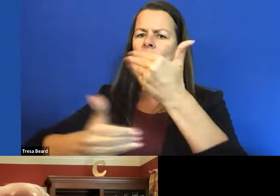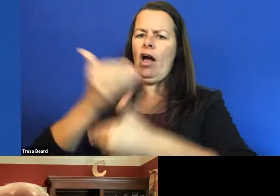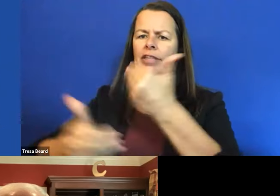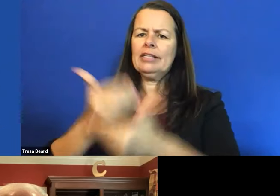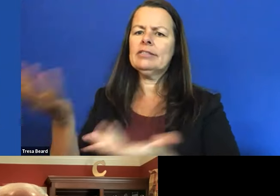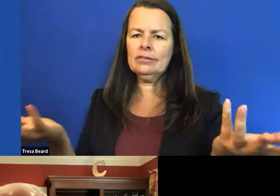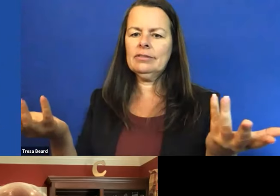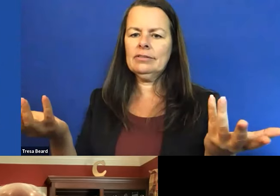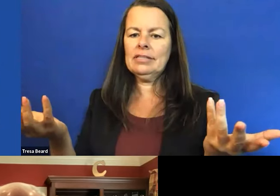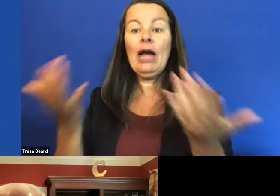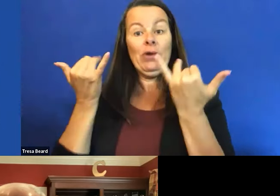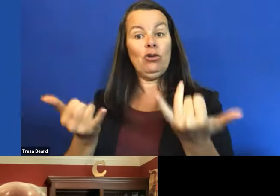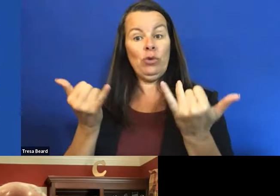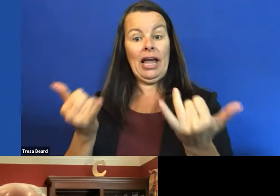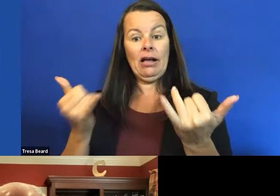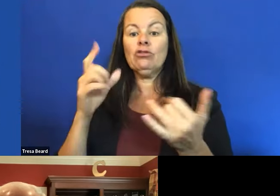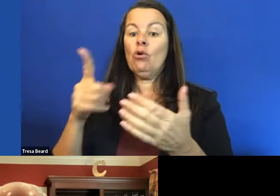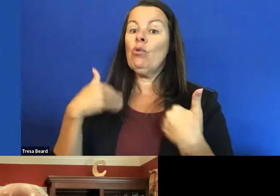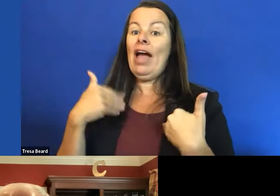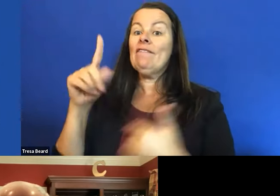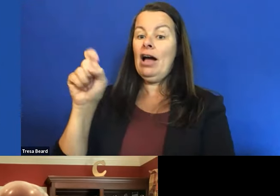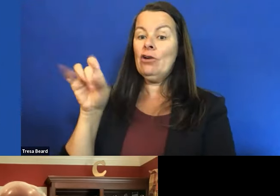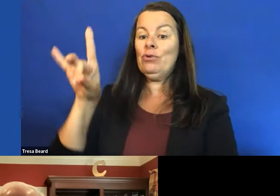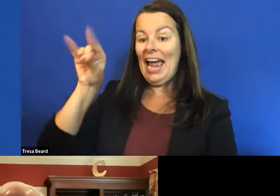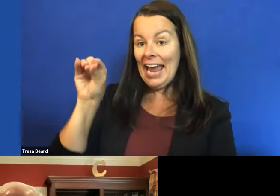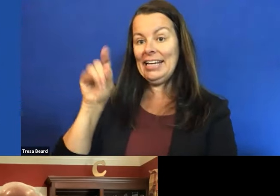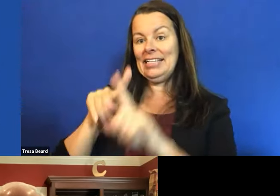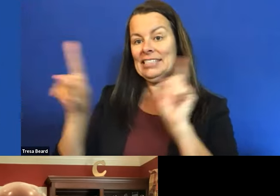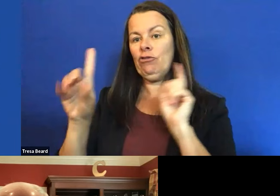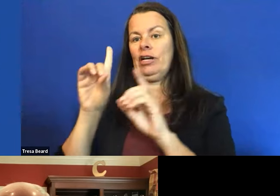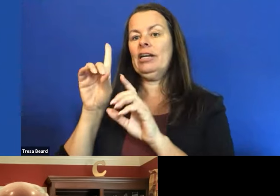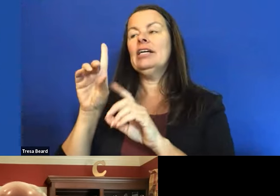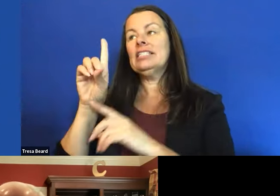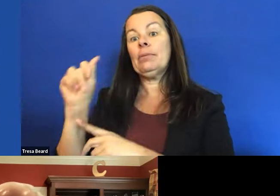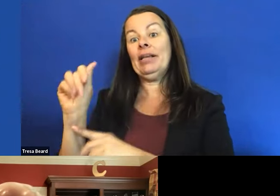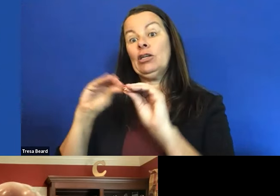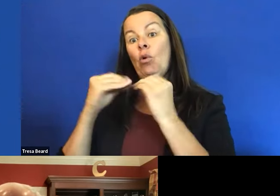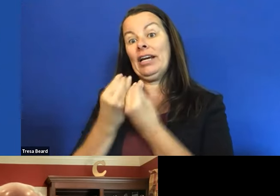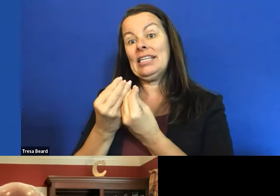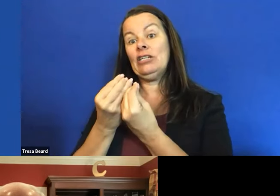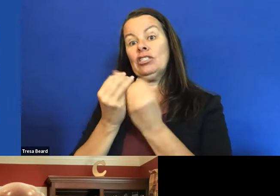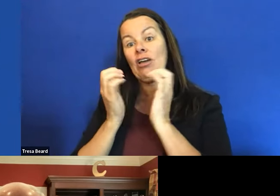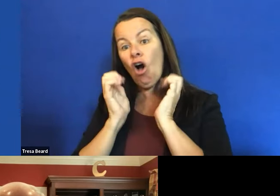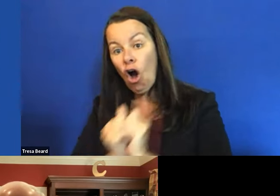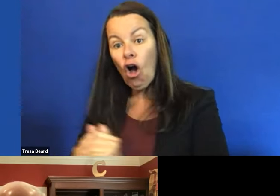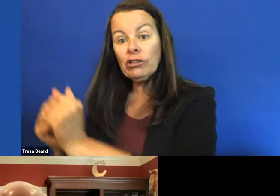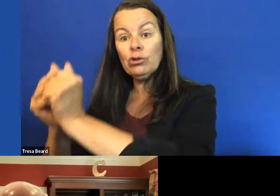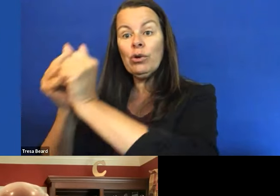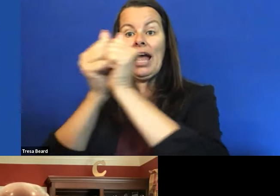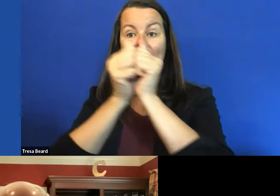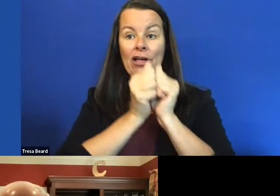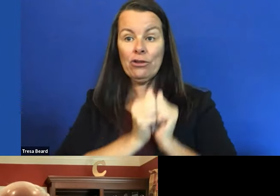what that means is you have 180 different disability organizations together, as we discussed just previously,